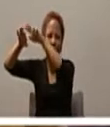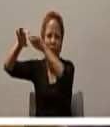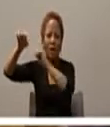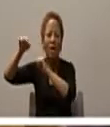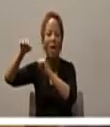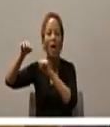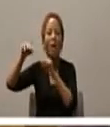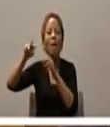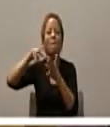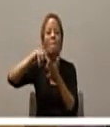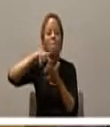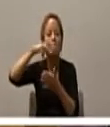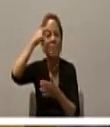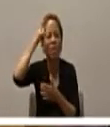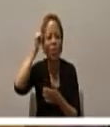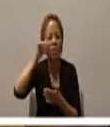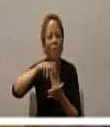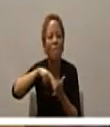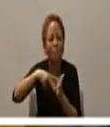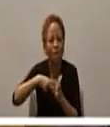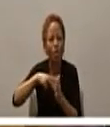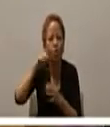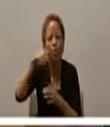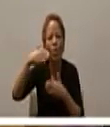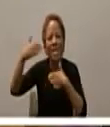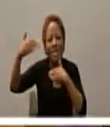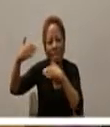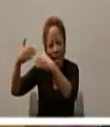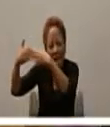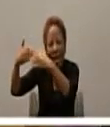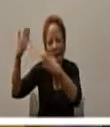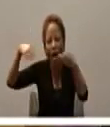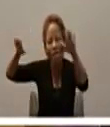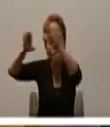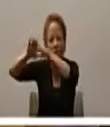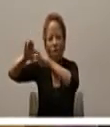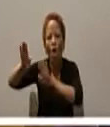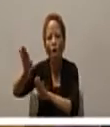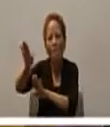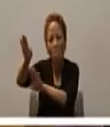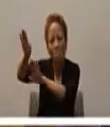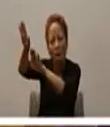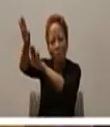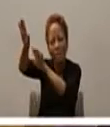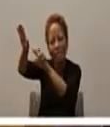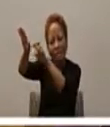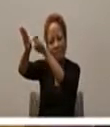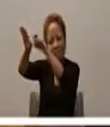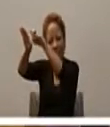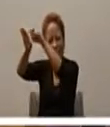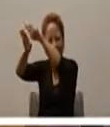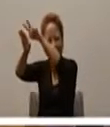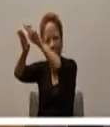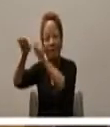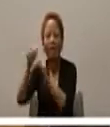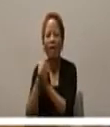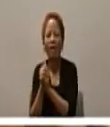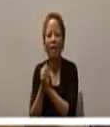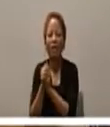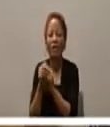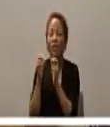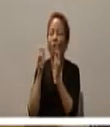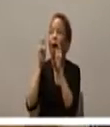closer to heaven and to the kingdom of God and so eyes cast to the sky